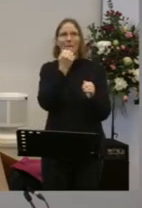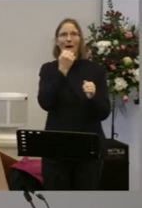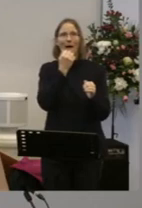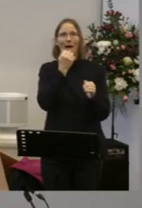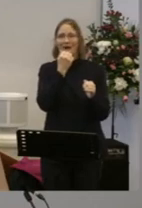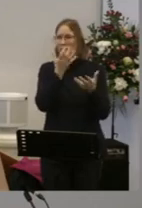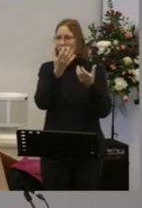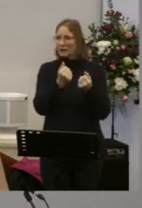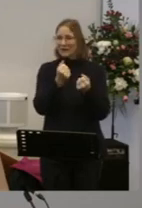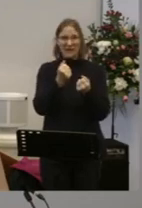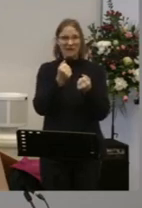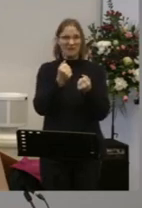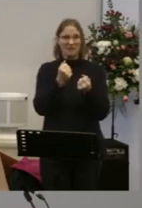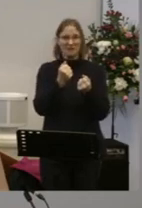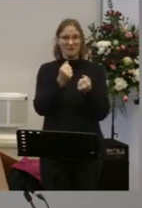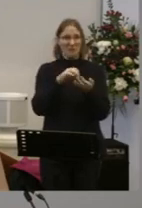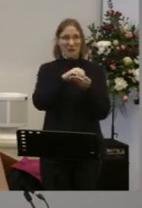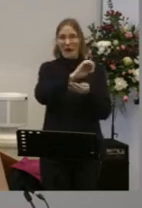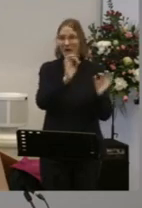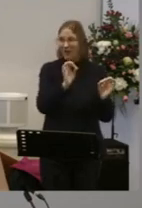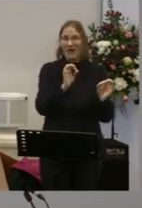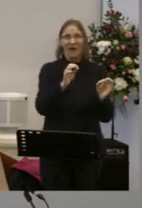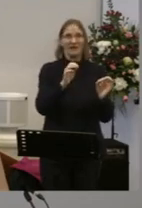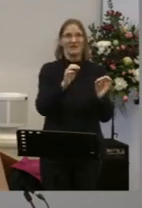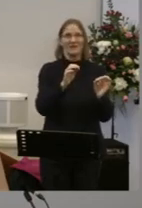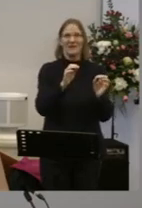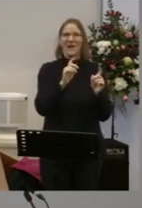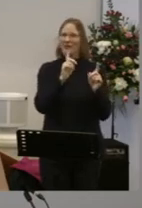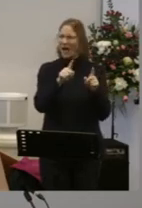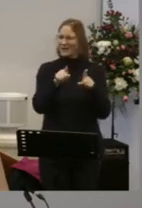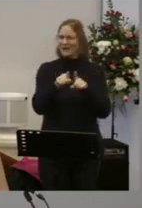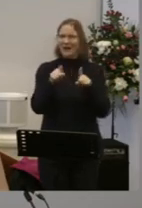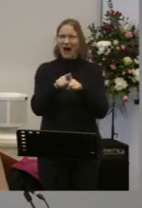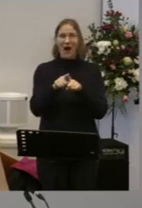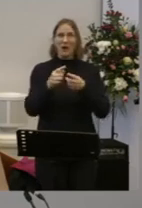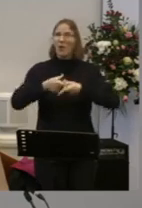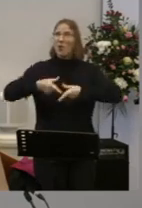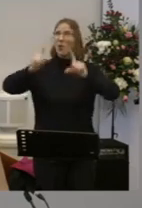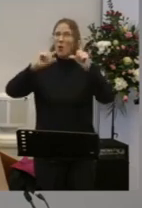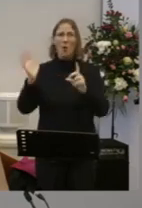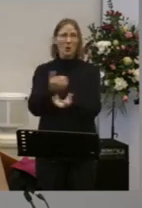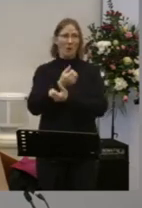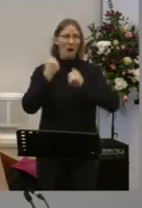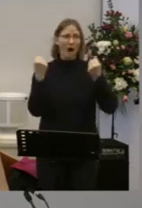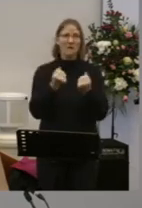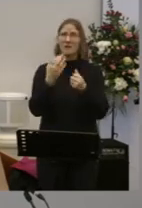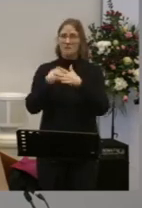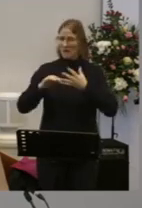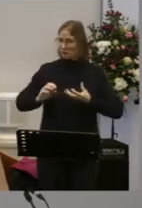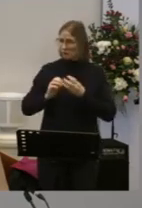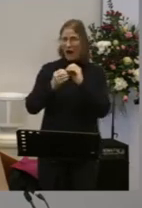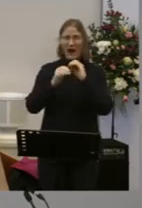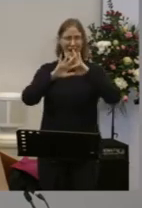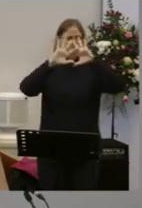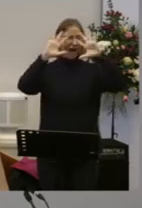we? We wander around our lives Happily doing whatever we want When the Lord Almighty The creator of the universe Paid a